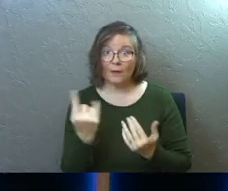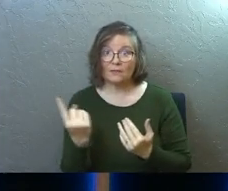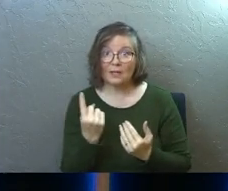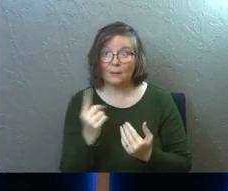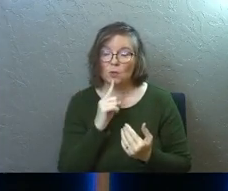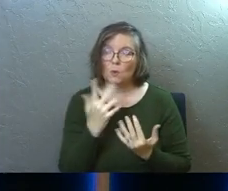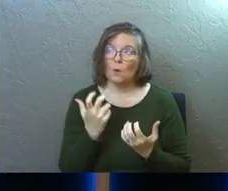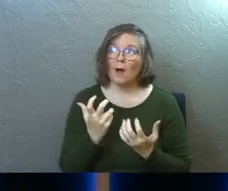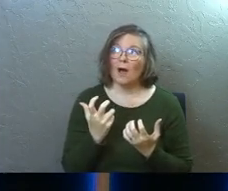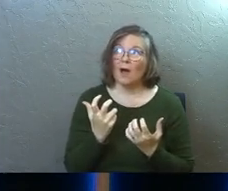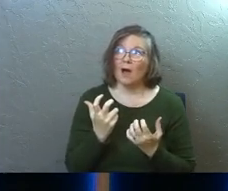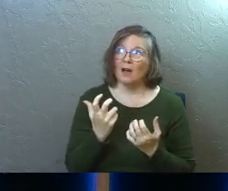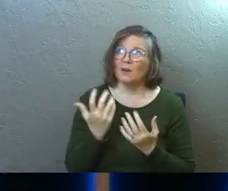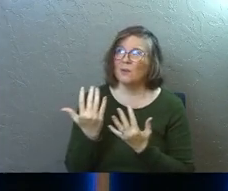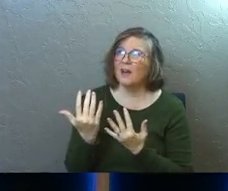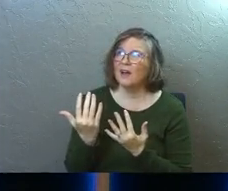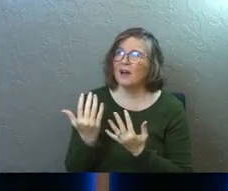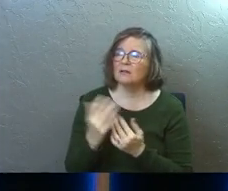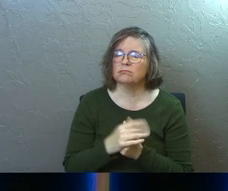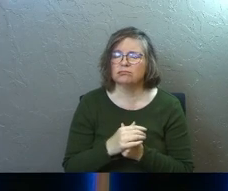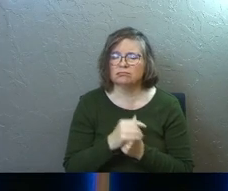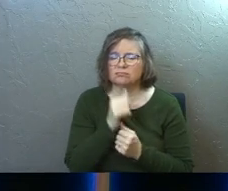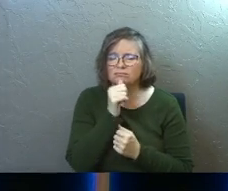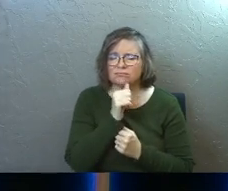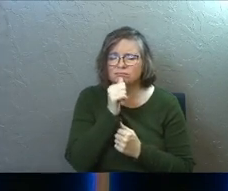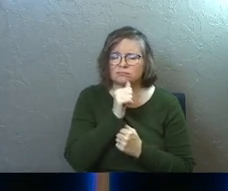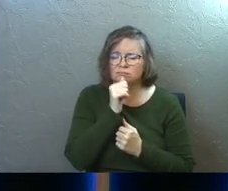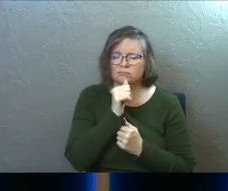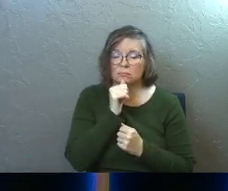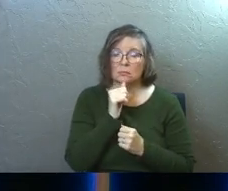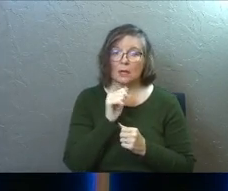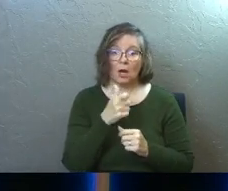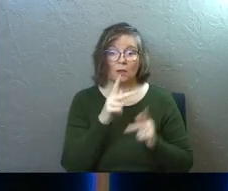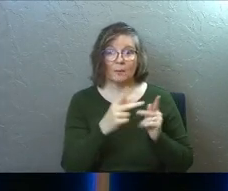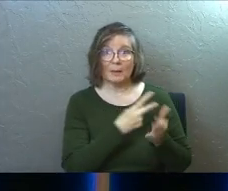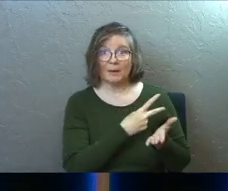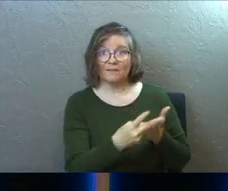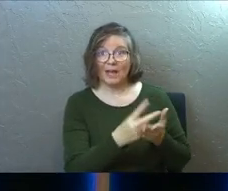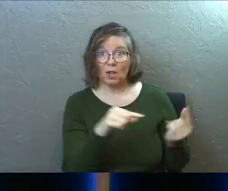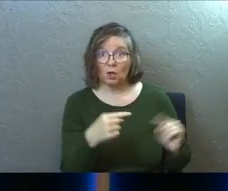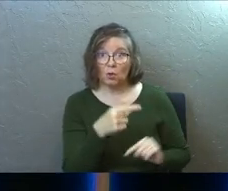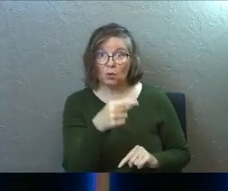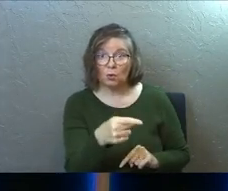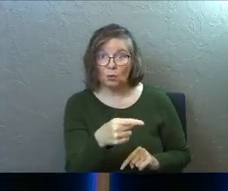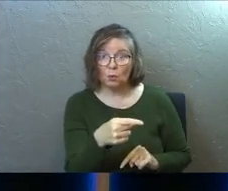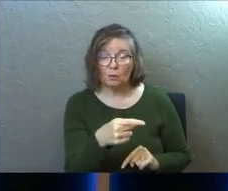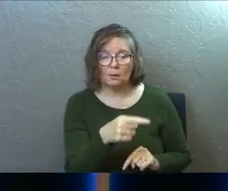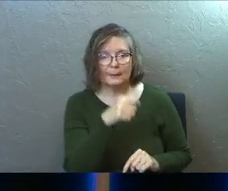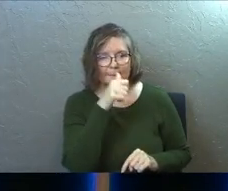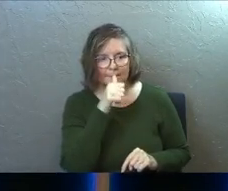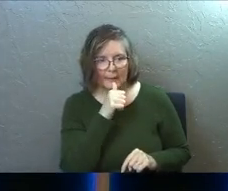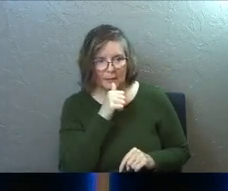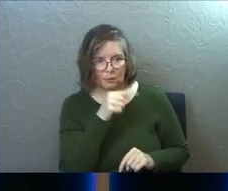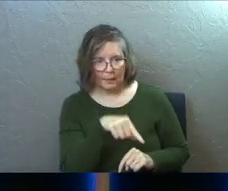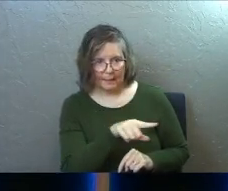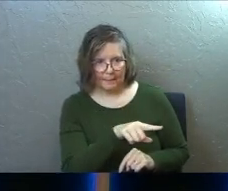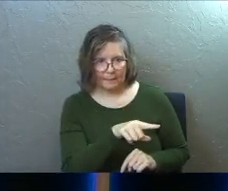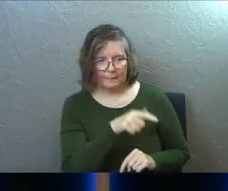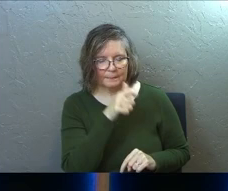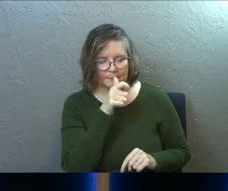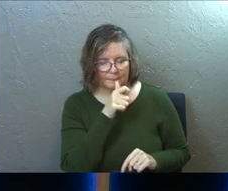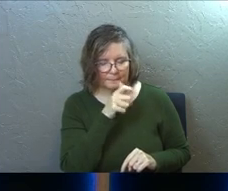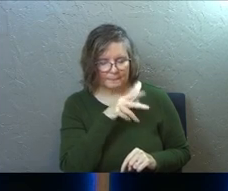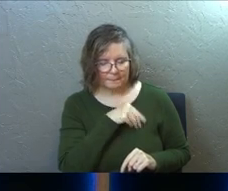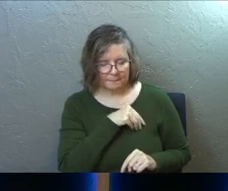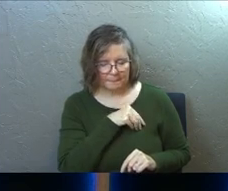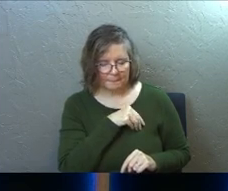And that's hard. You can be patient when other people in your life fail you to be patient with them and endure them. And